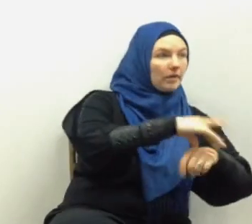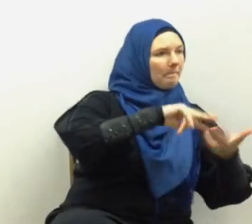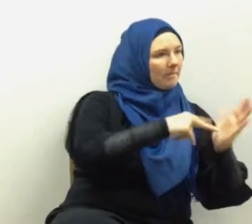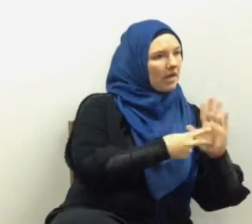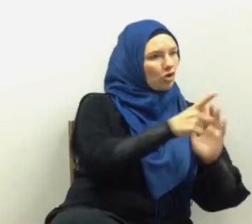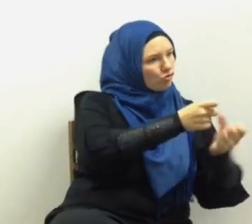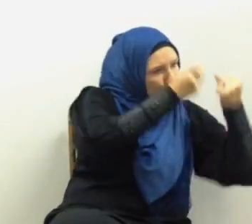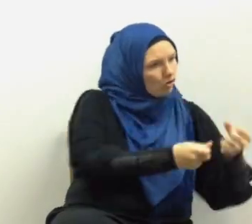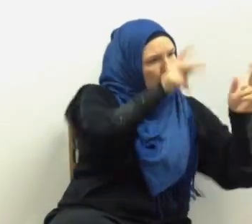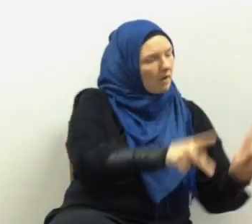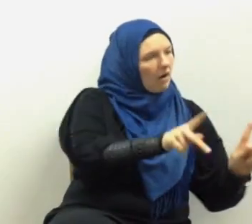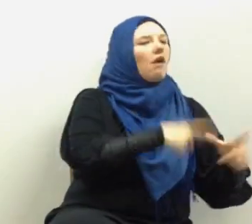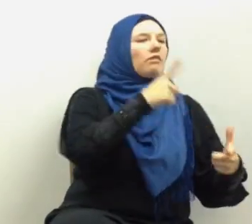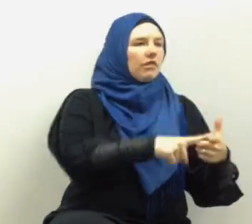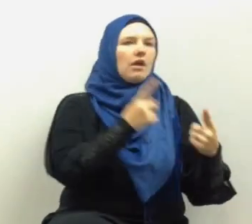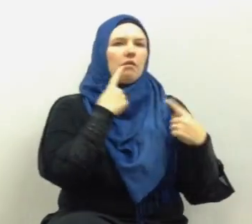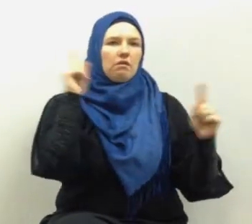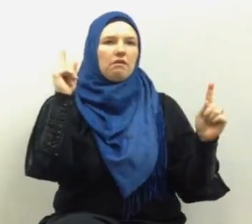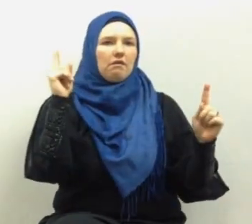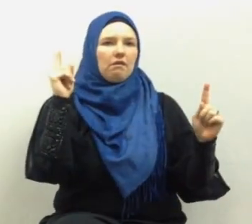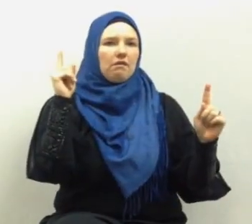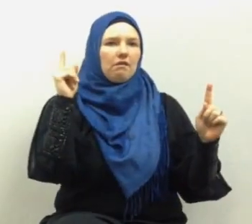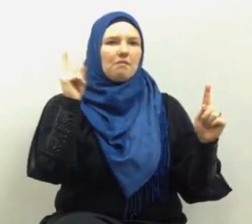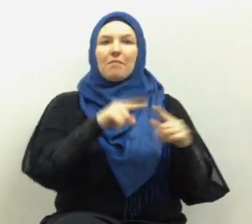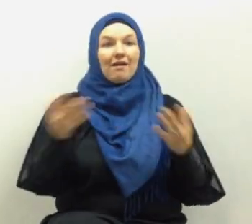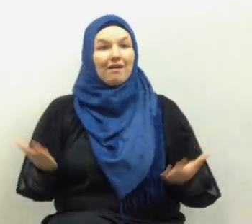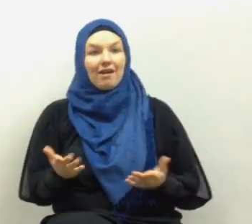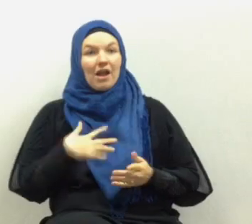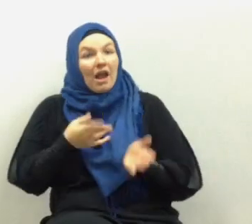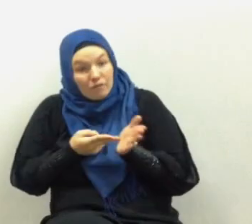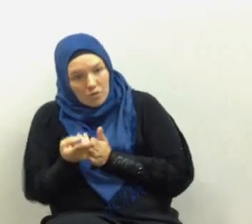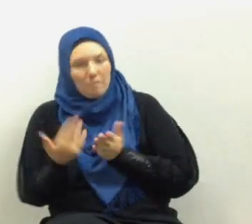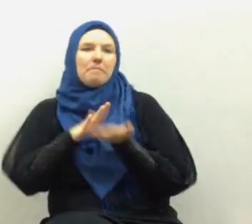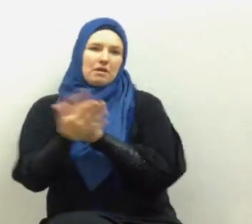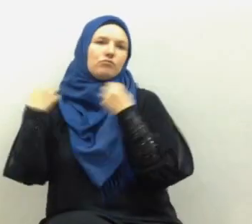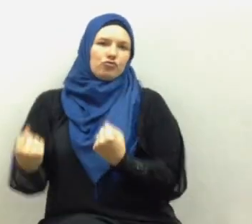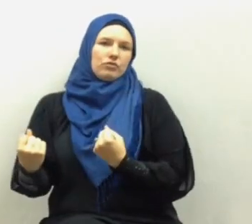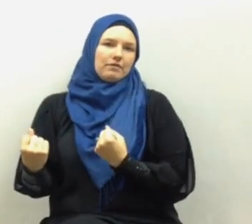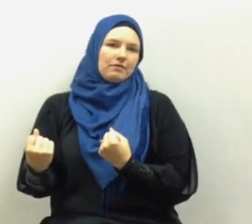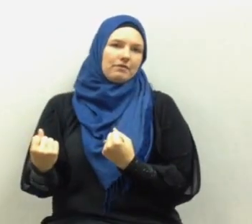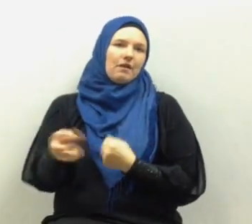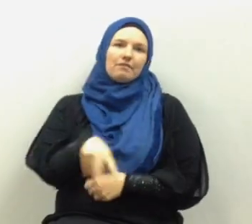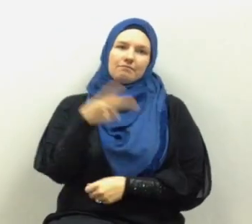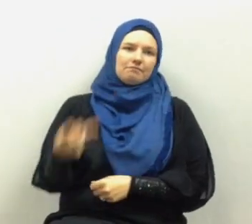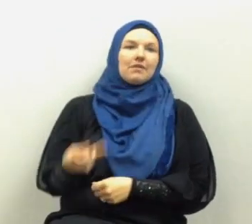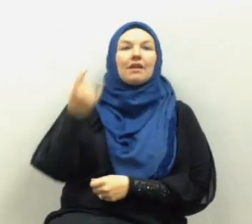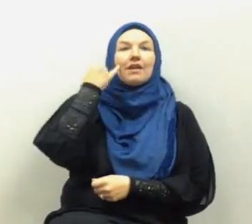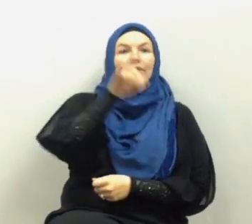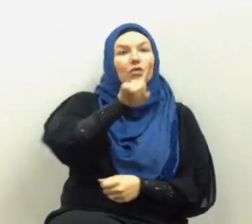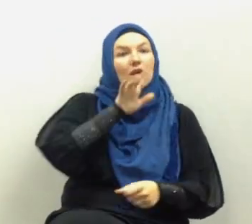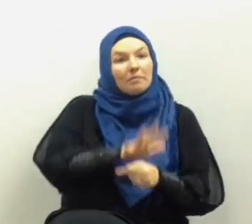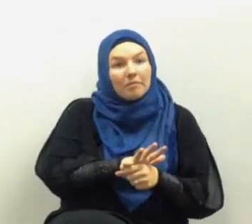part of your truth is to be true to your truth then truth will get the power